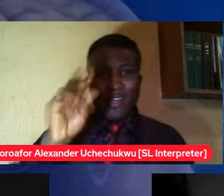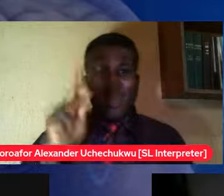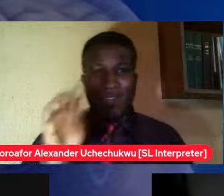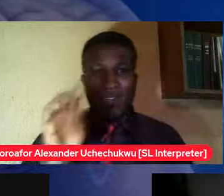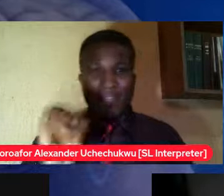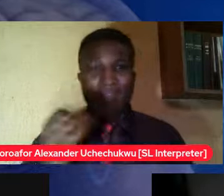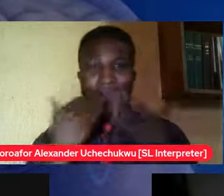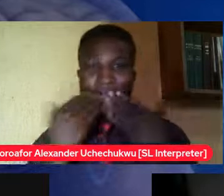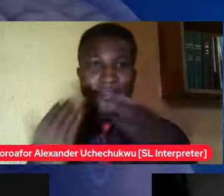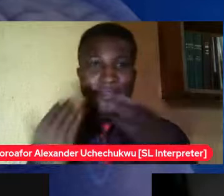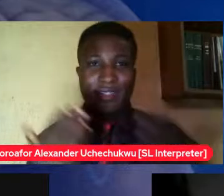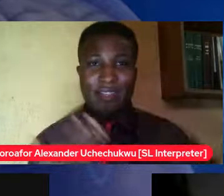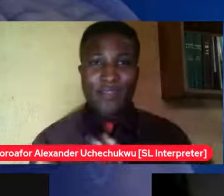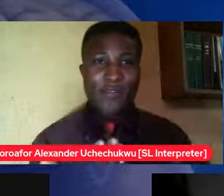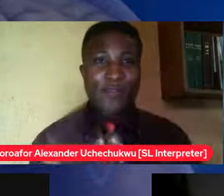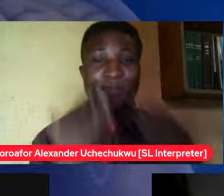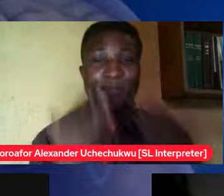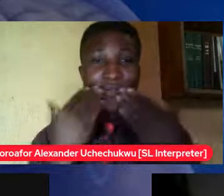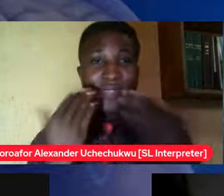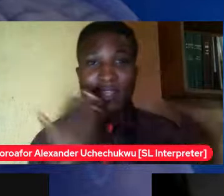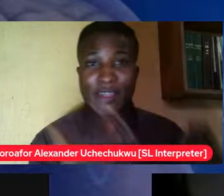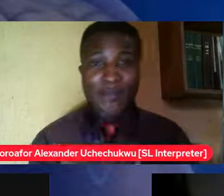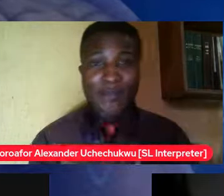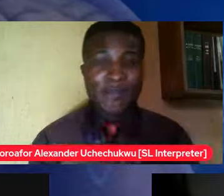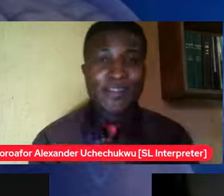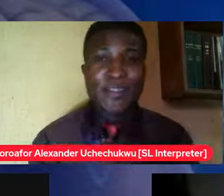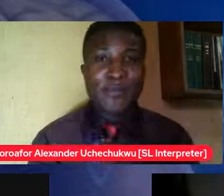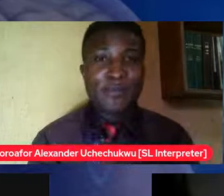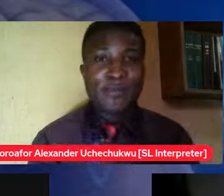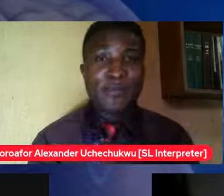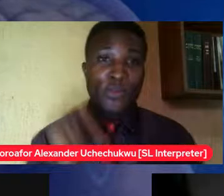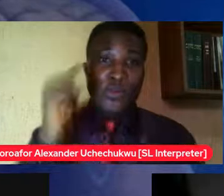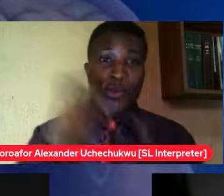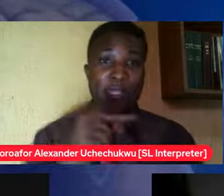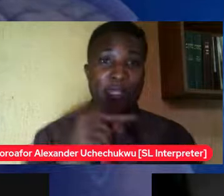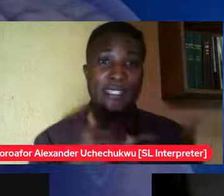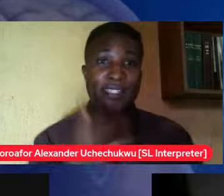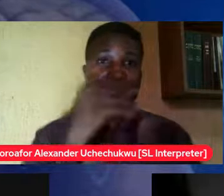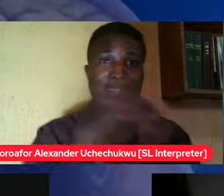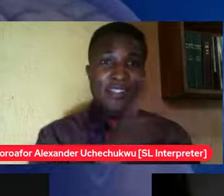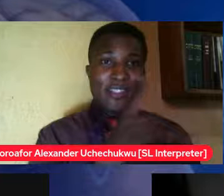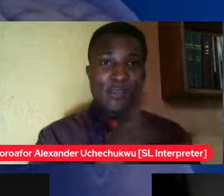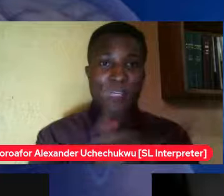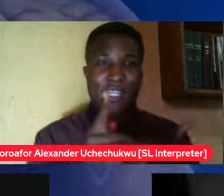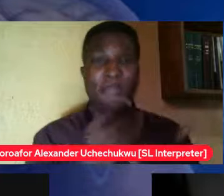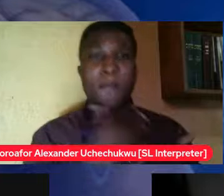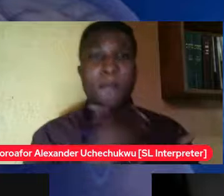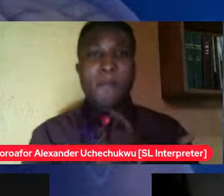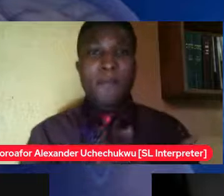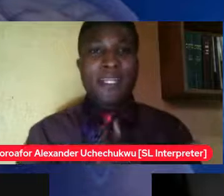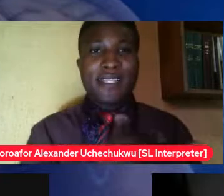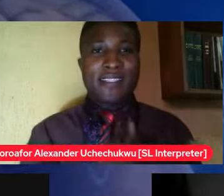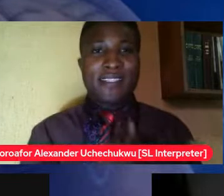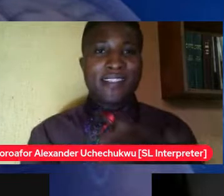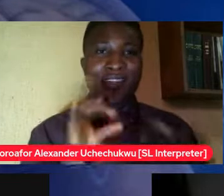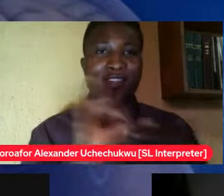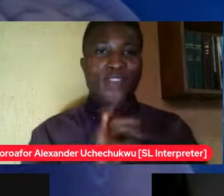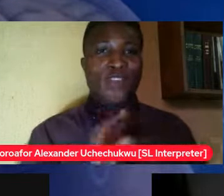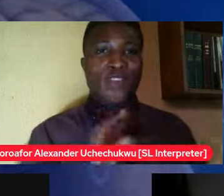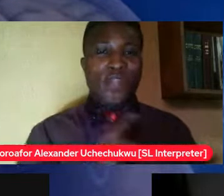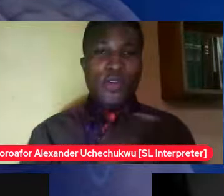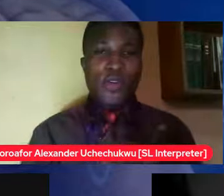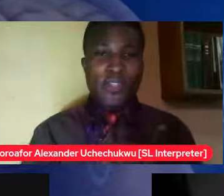you thank you everyone I don't know how best to thank you Bantu I come your way next week please join us again don't forget to like